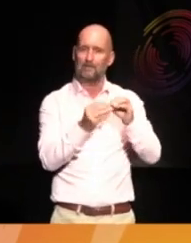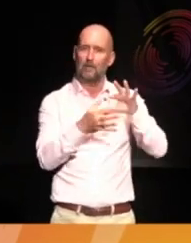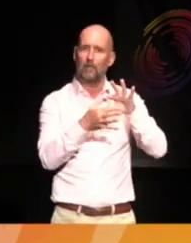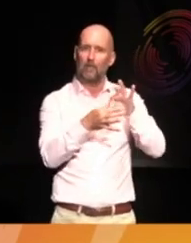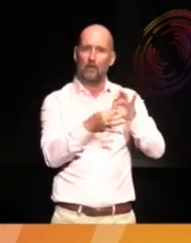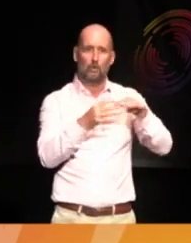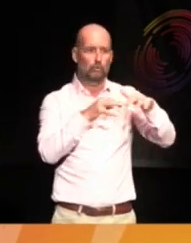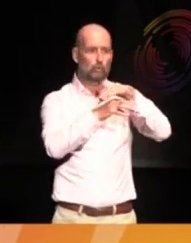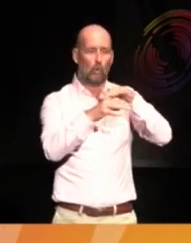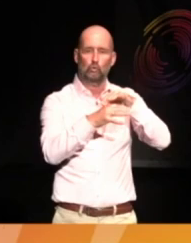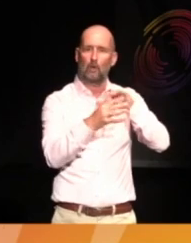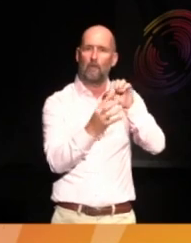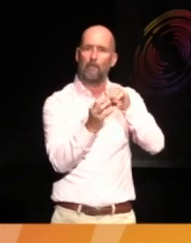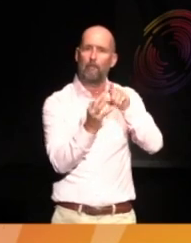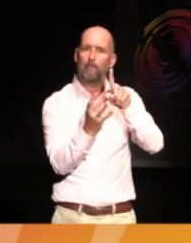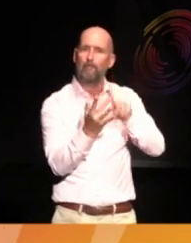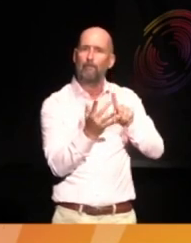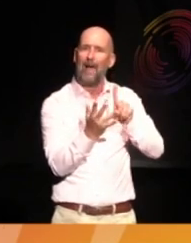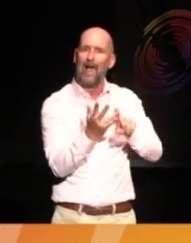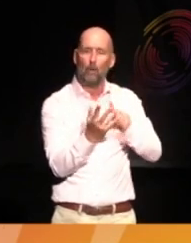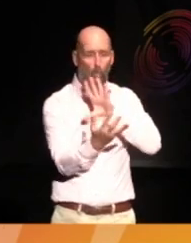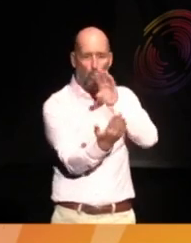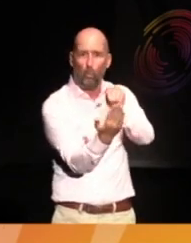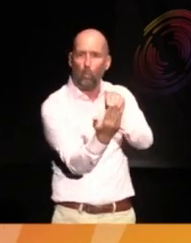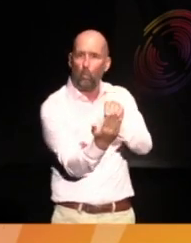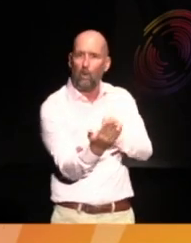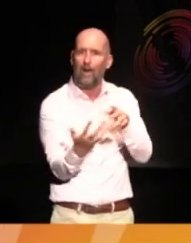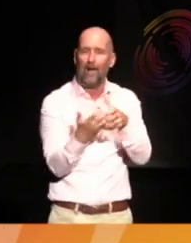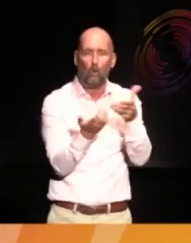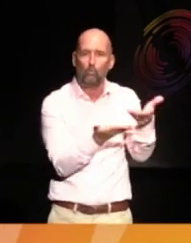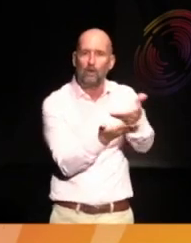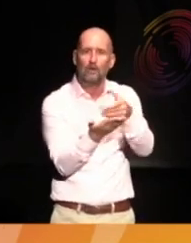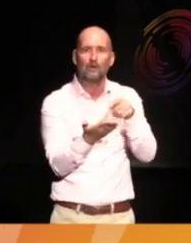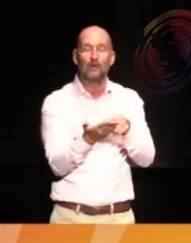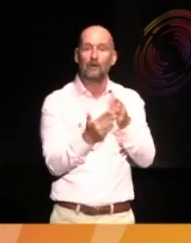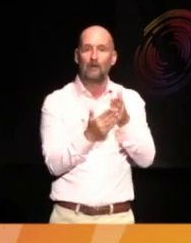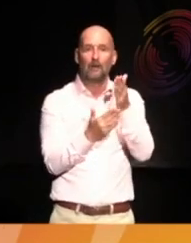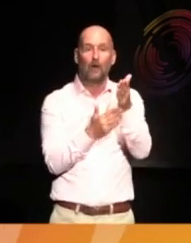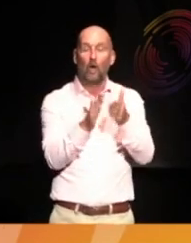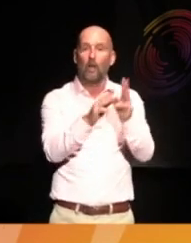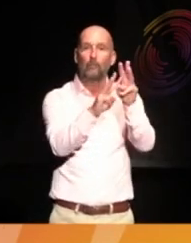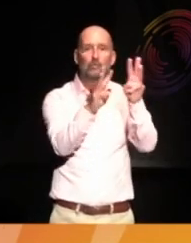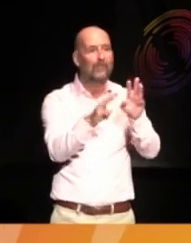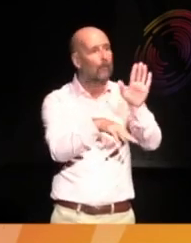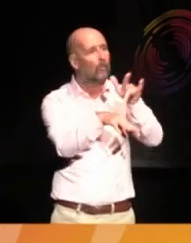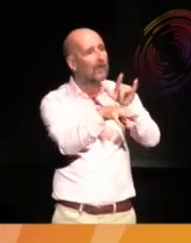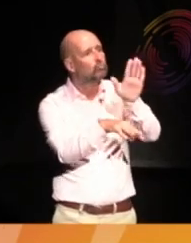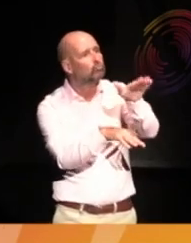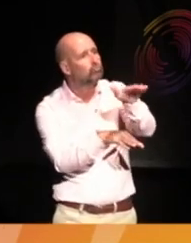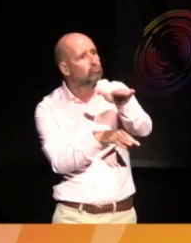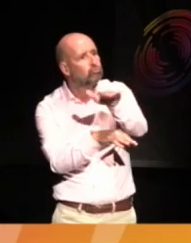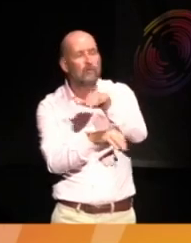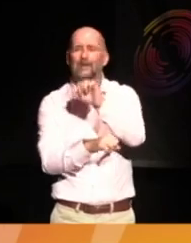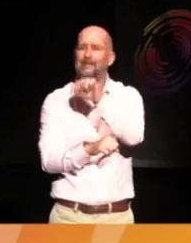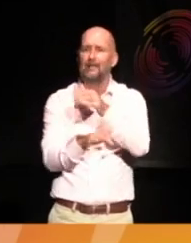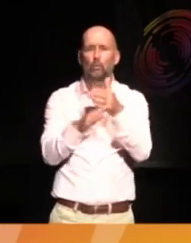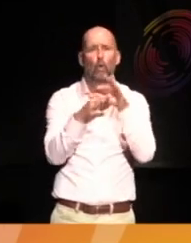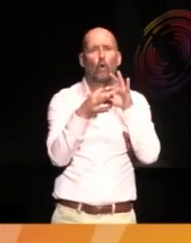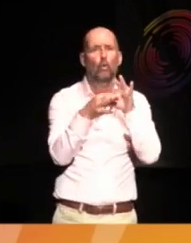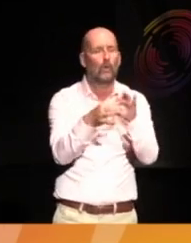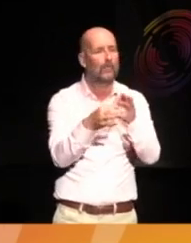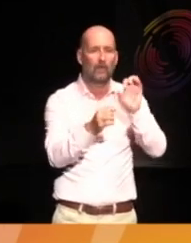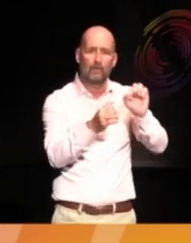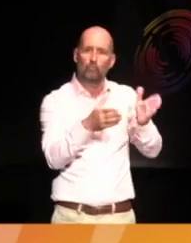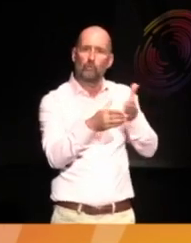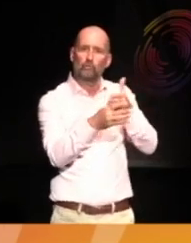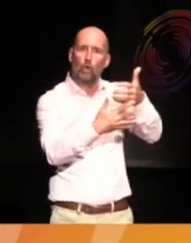biography. So actually, one of the things we talked about is that you don't just go to other museum professionals. Of course, you work with source communities.